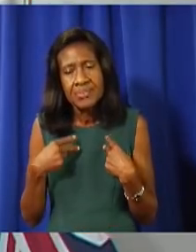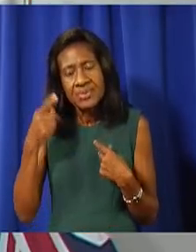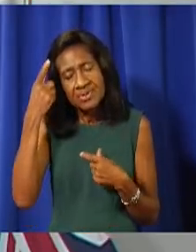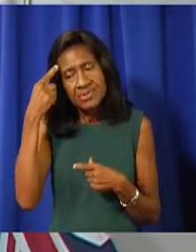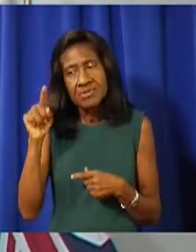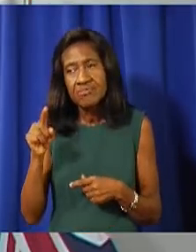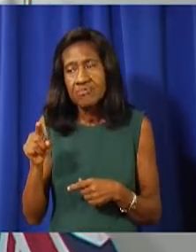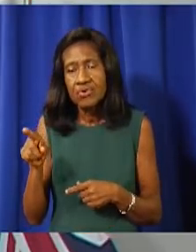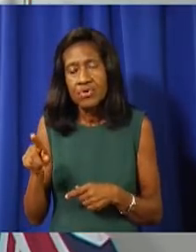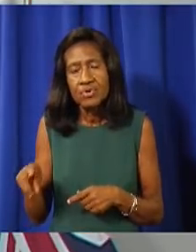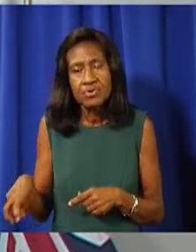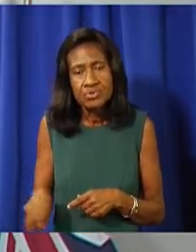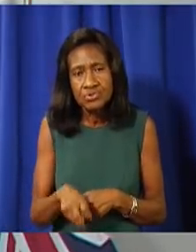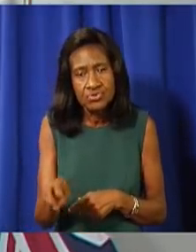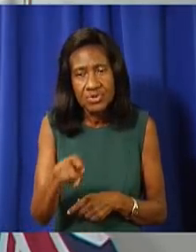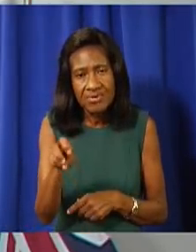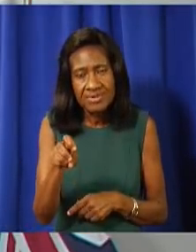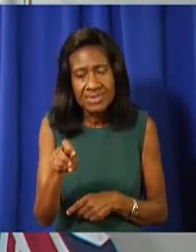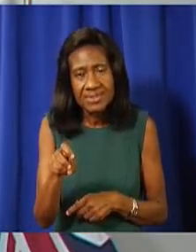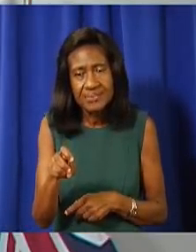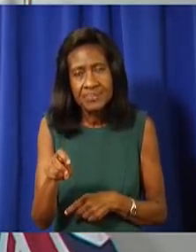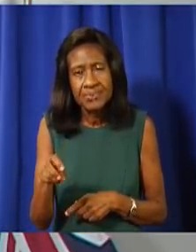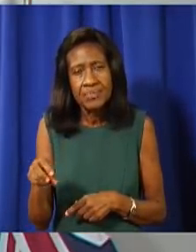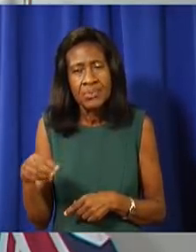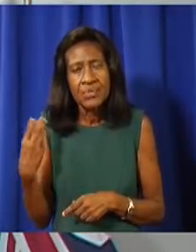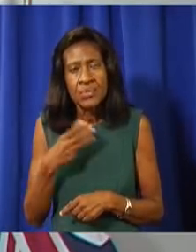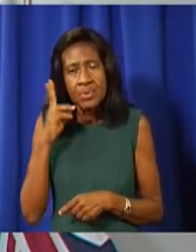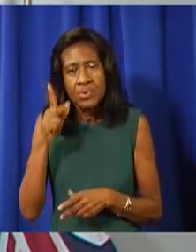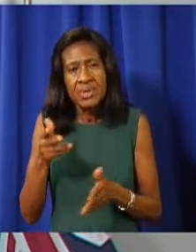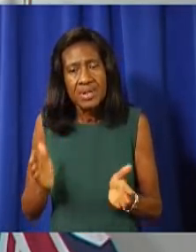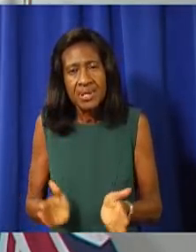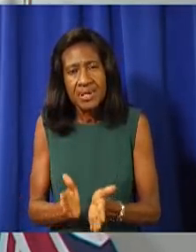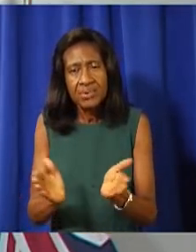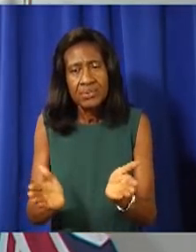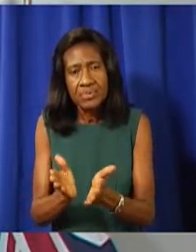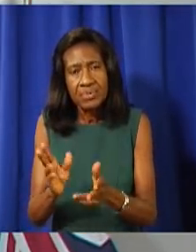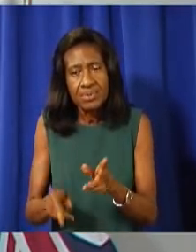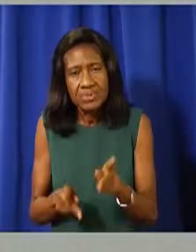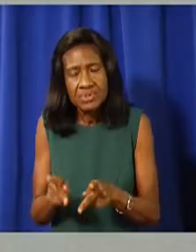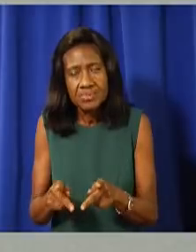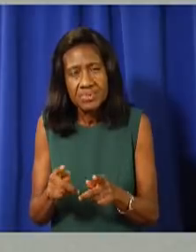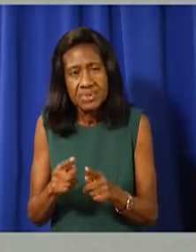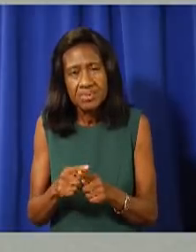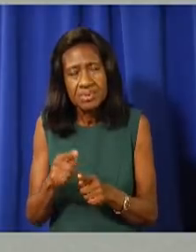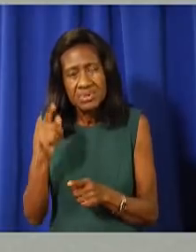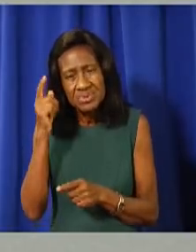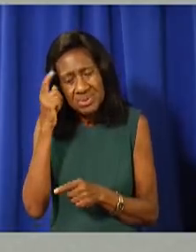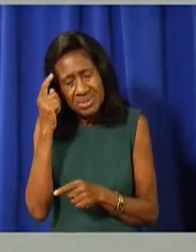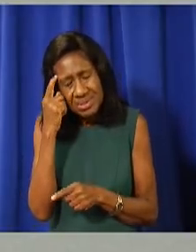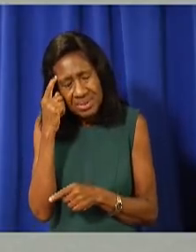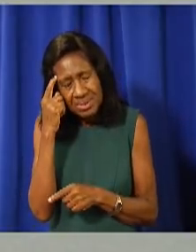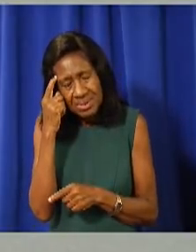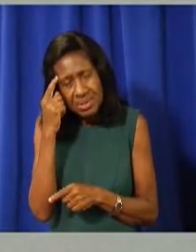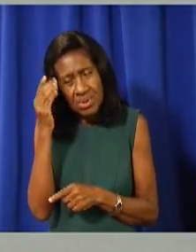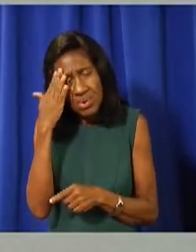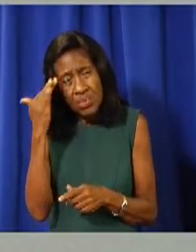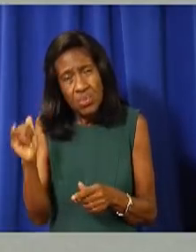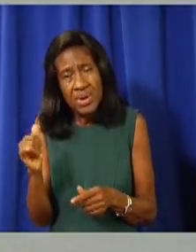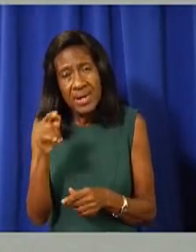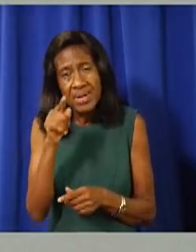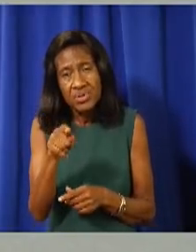we would likely just encourage people to consider, um, their rationale, their reasoning for, for traveling,